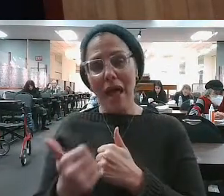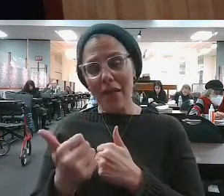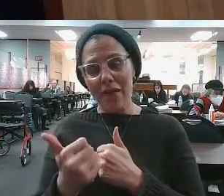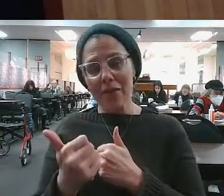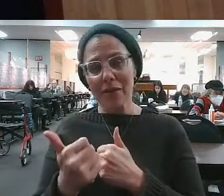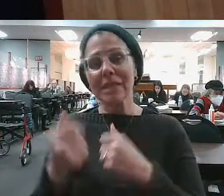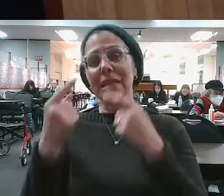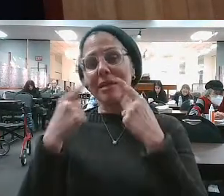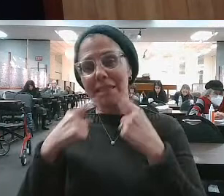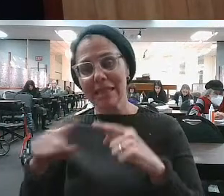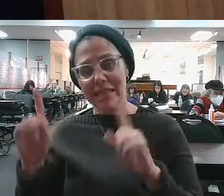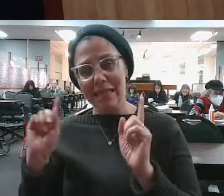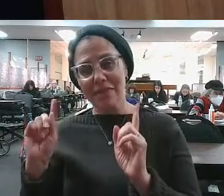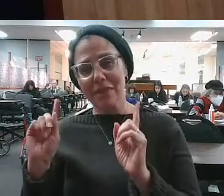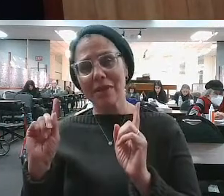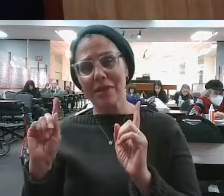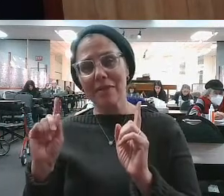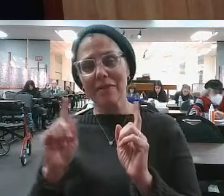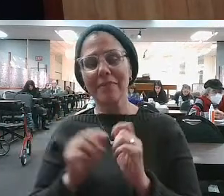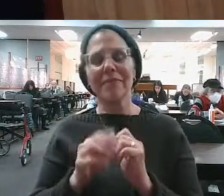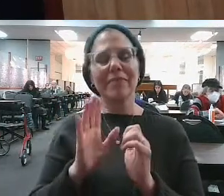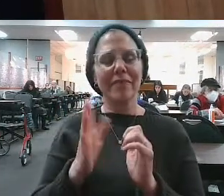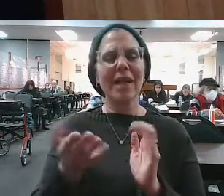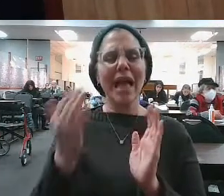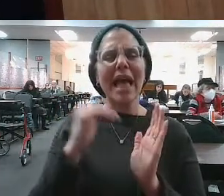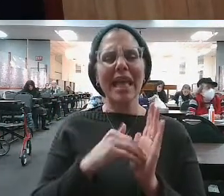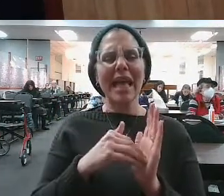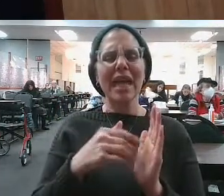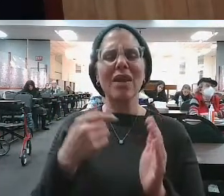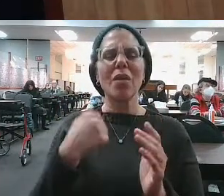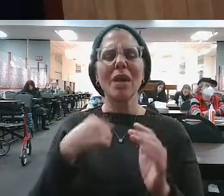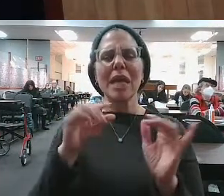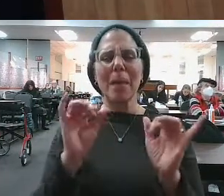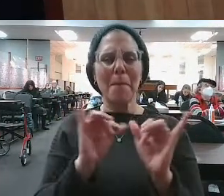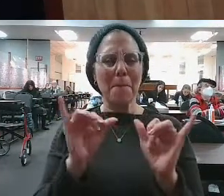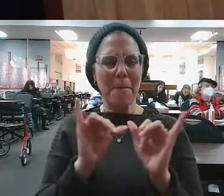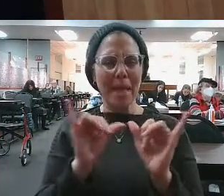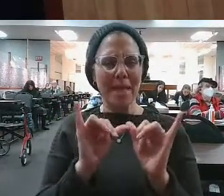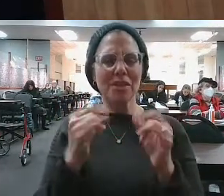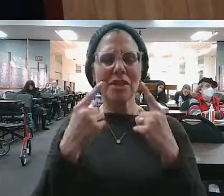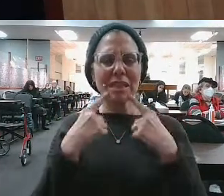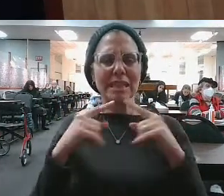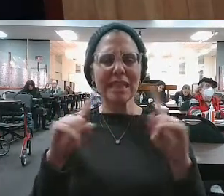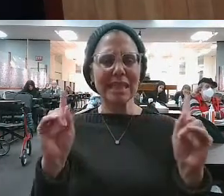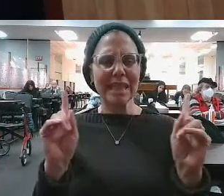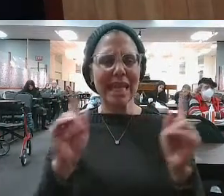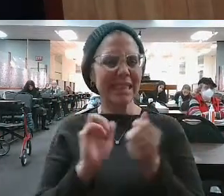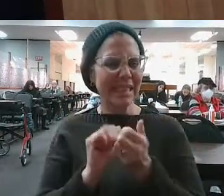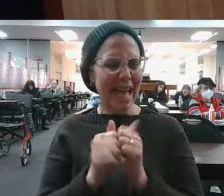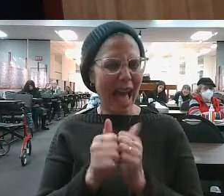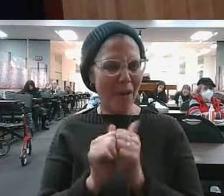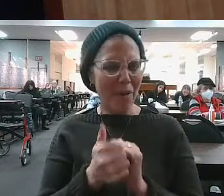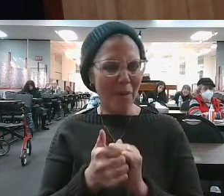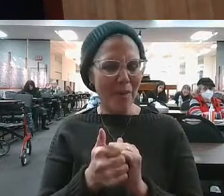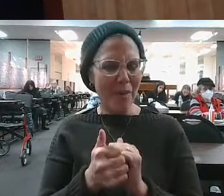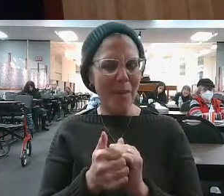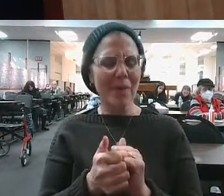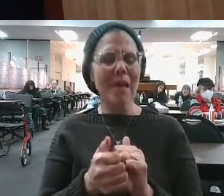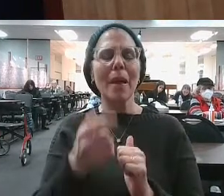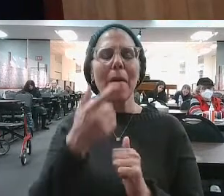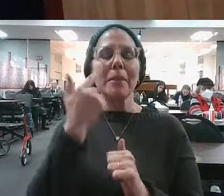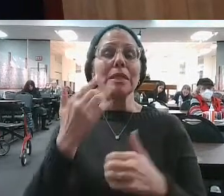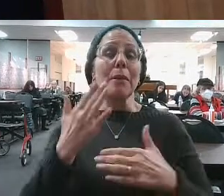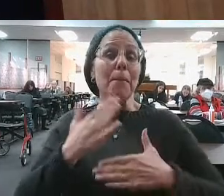become great as well. You see, again, we often measure success. We often measure success by